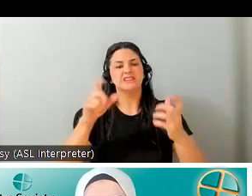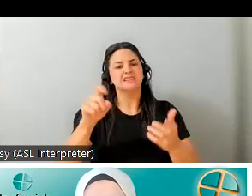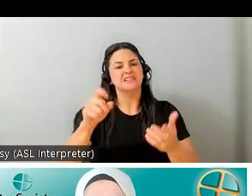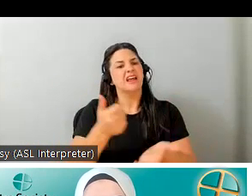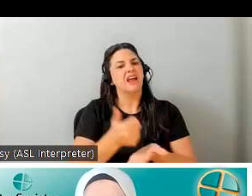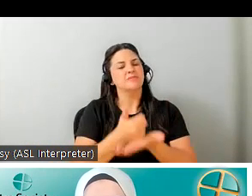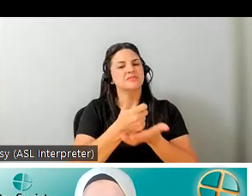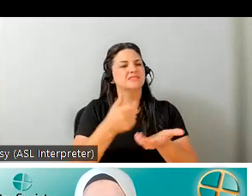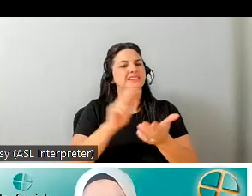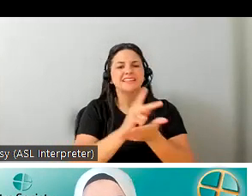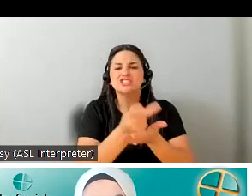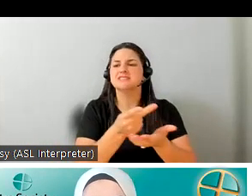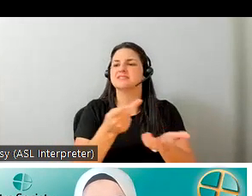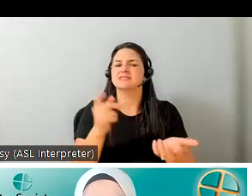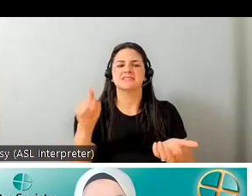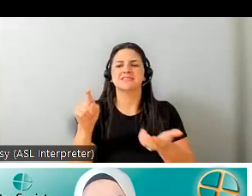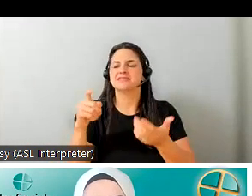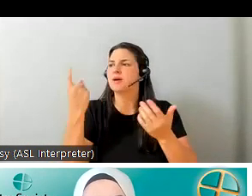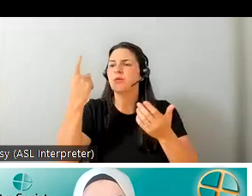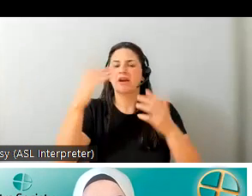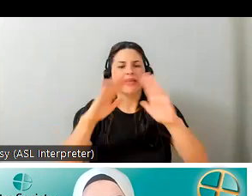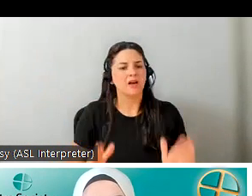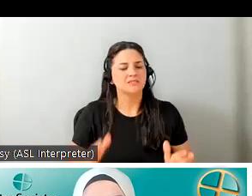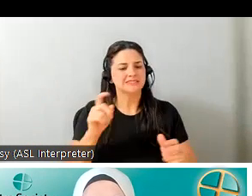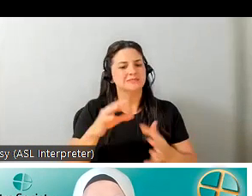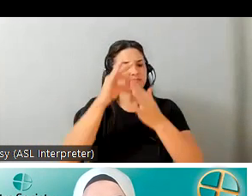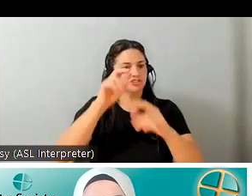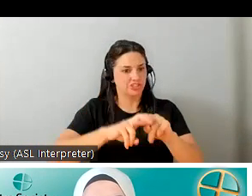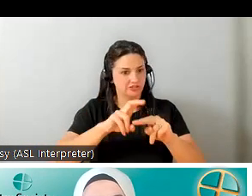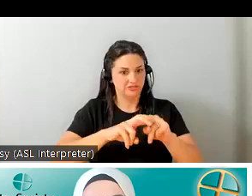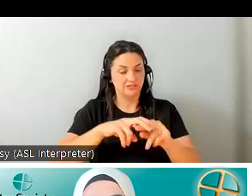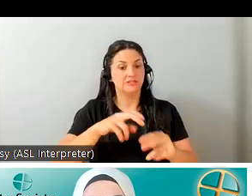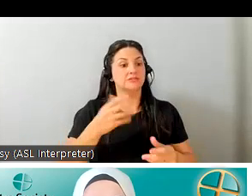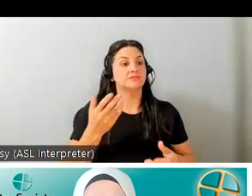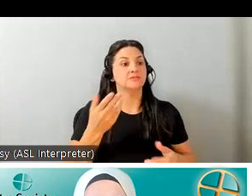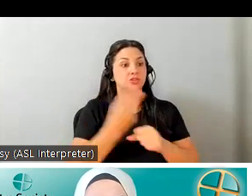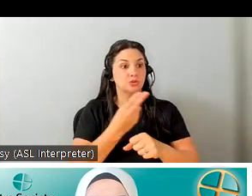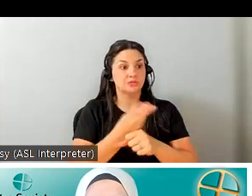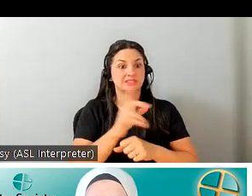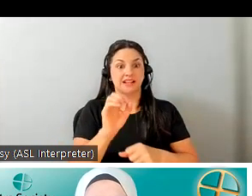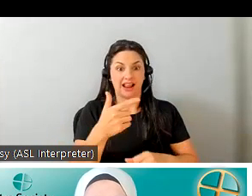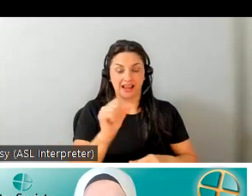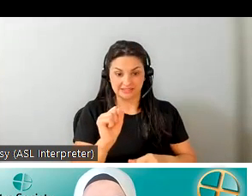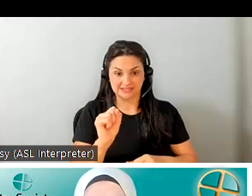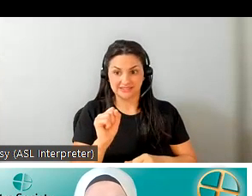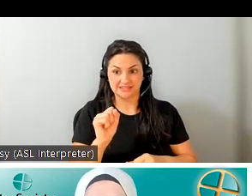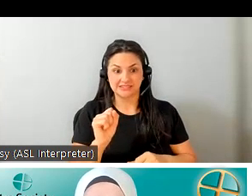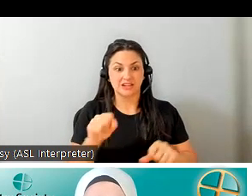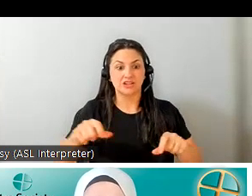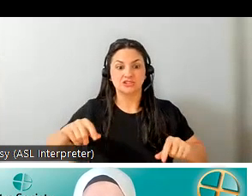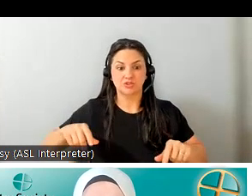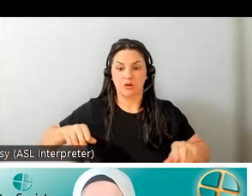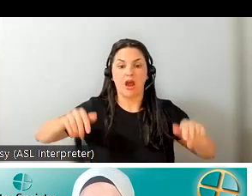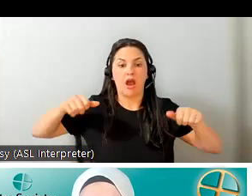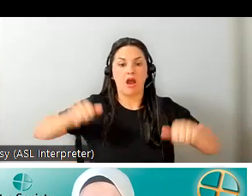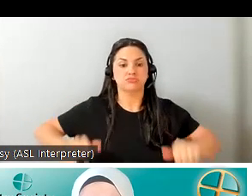kitchen or just anywhere else in the house so how this chair works is that she uses her legs to uh manually adjust the